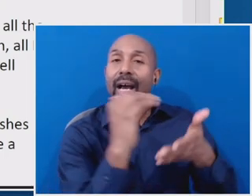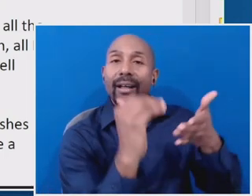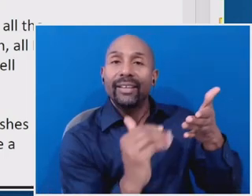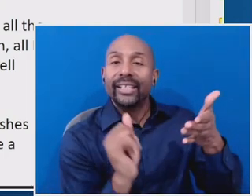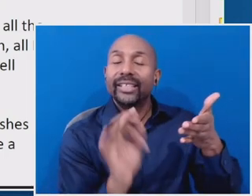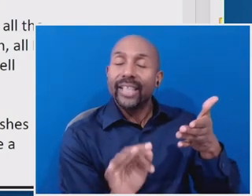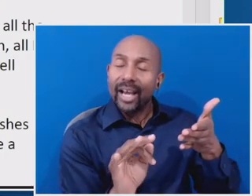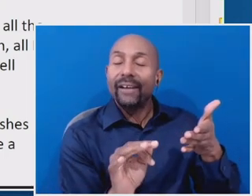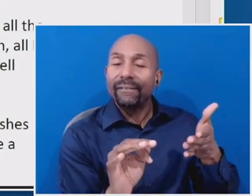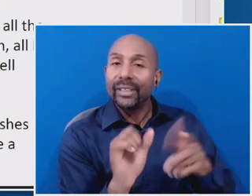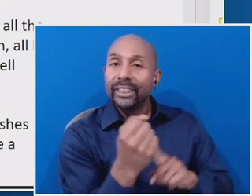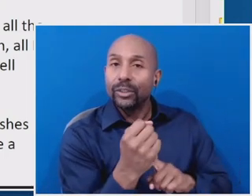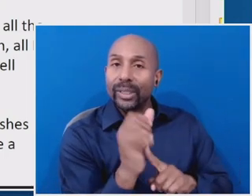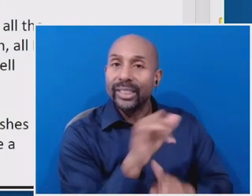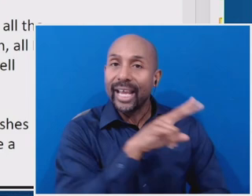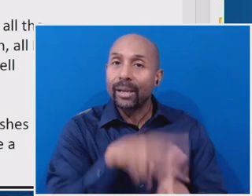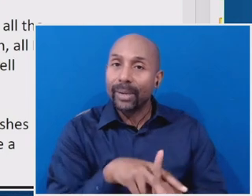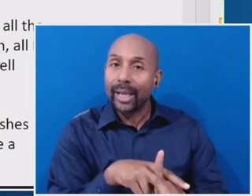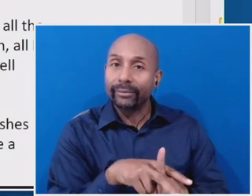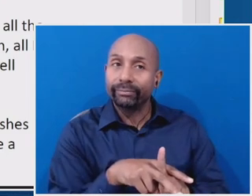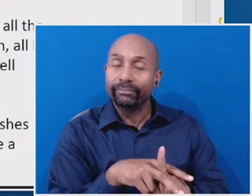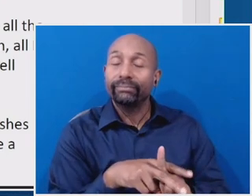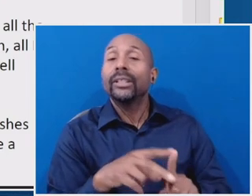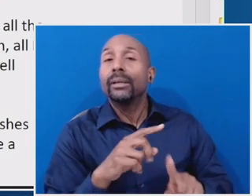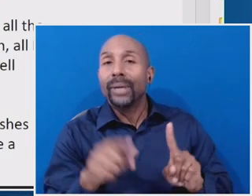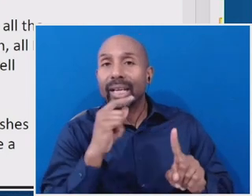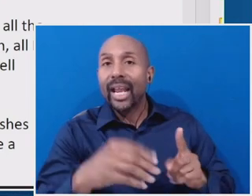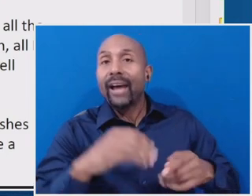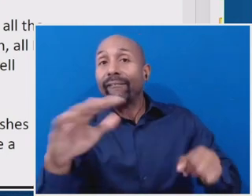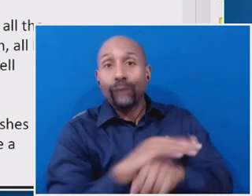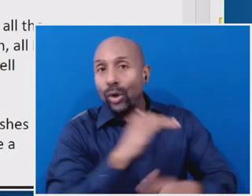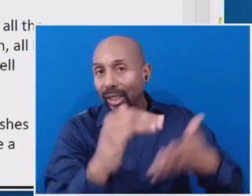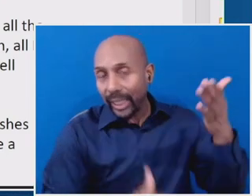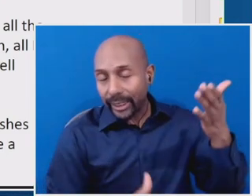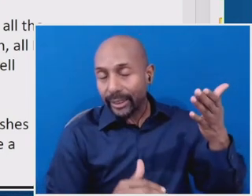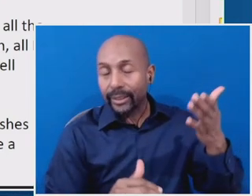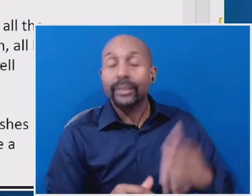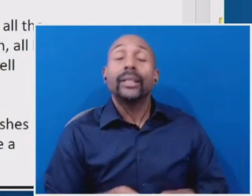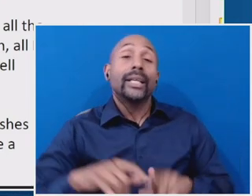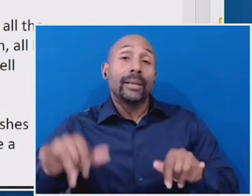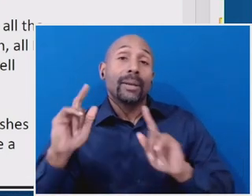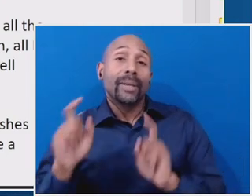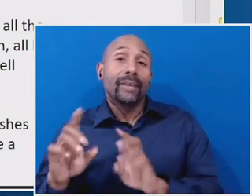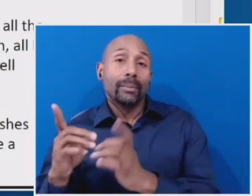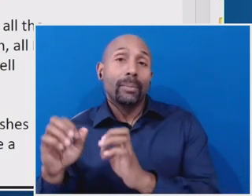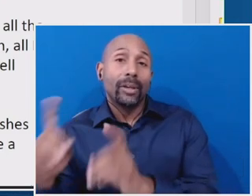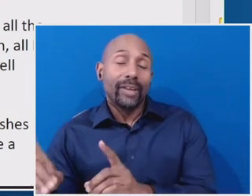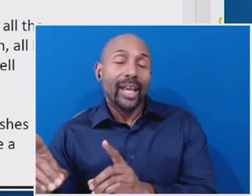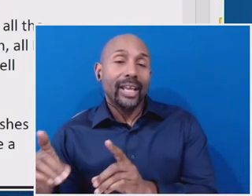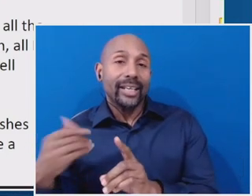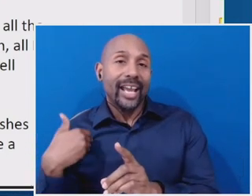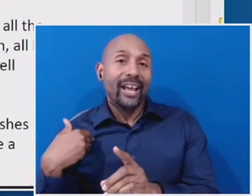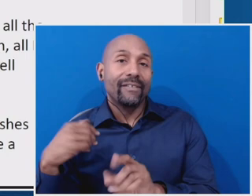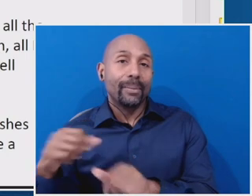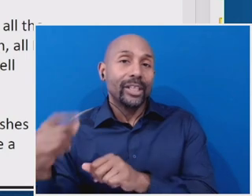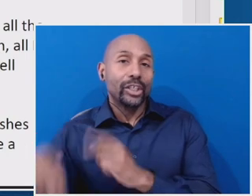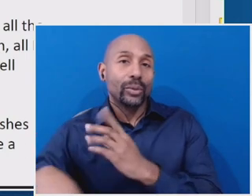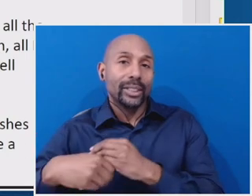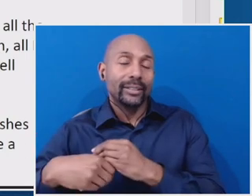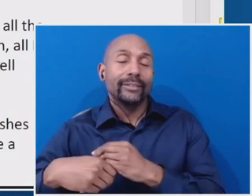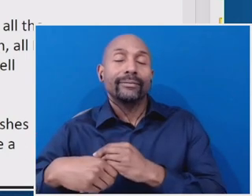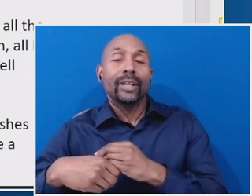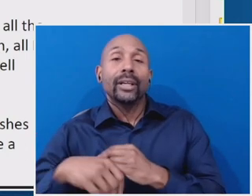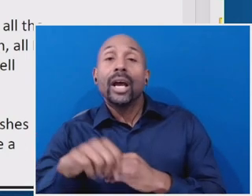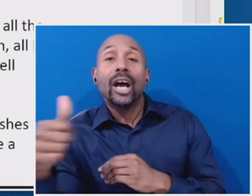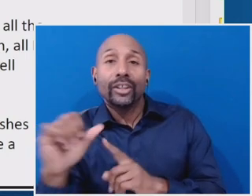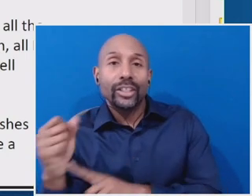would apply, uh, well as give the department, uh, the discretion to establish other conditions that we become aware of, um, as time